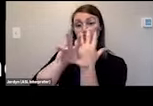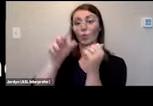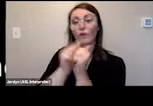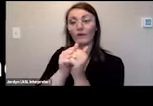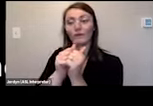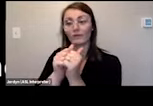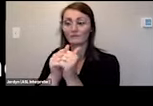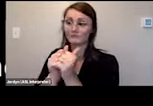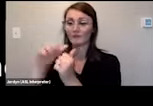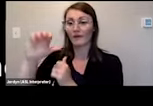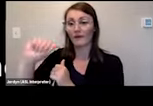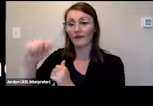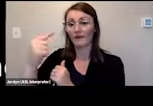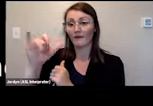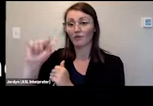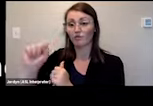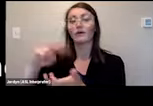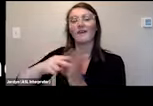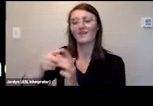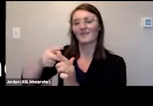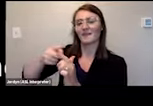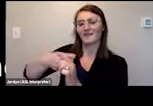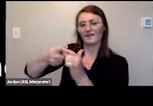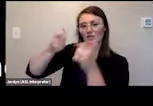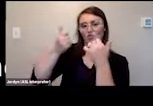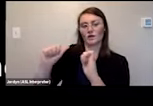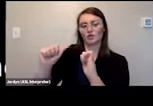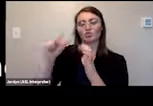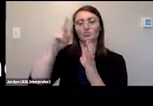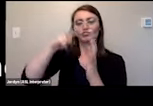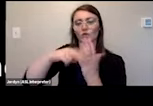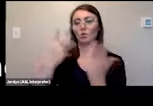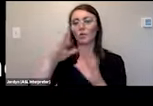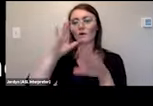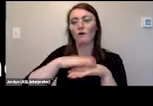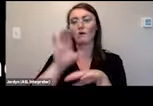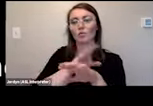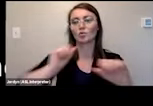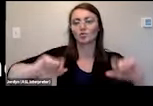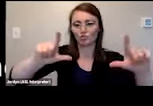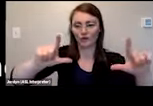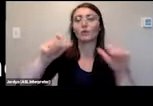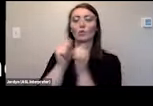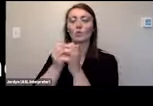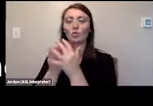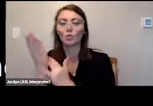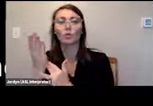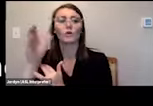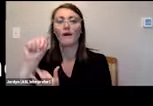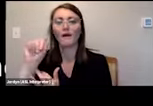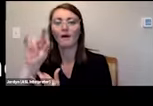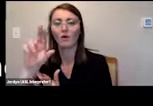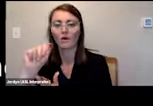so the students were using that to read the screens on the printer and i have a photo of the taj mahal